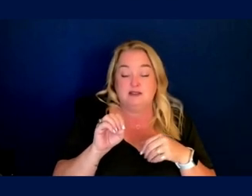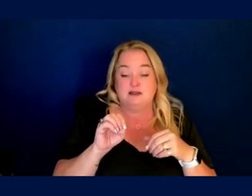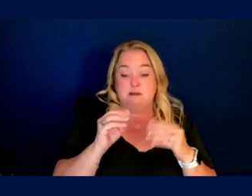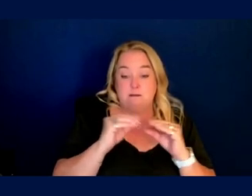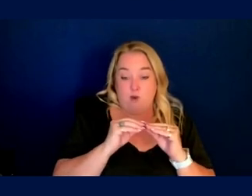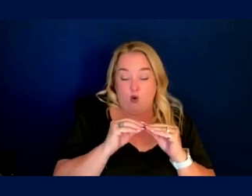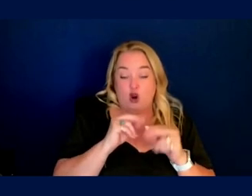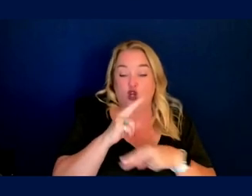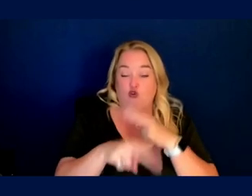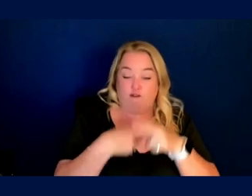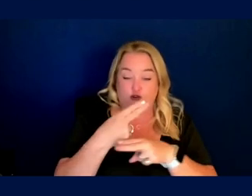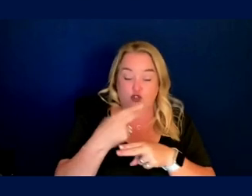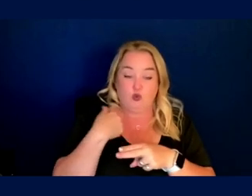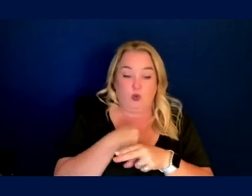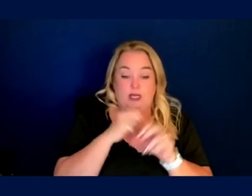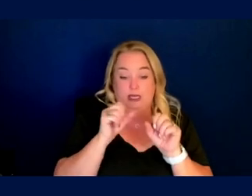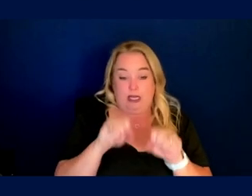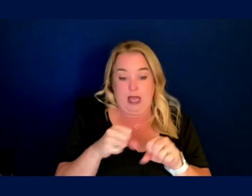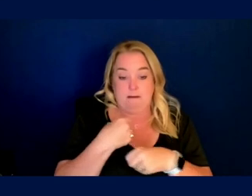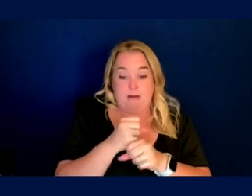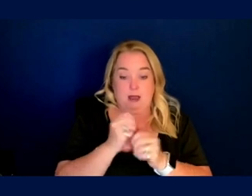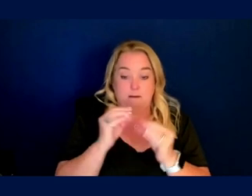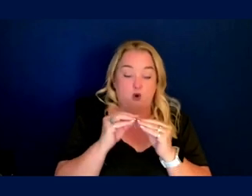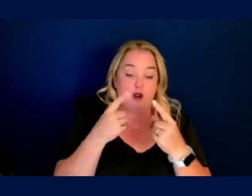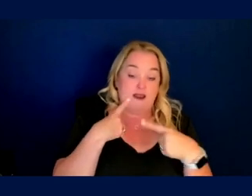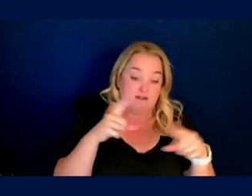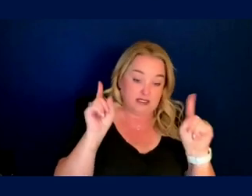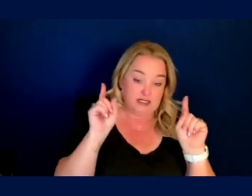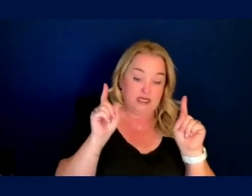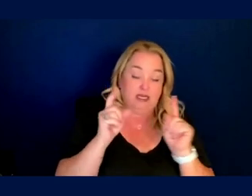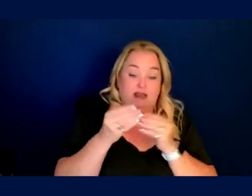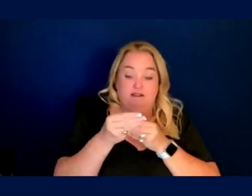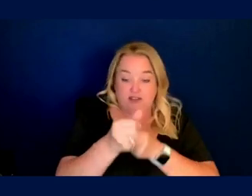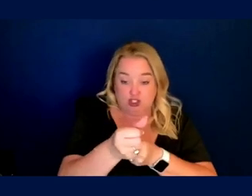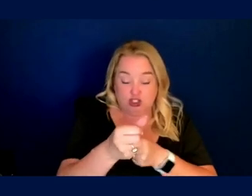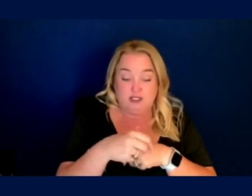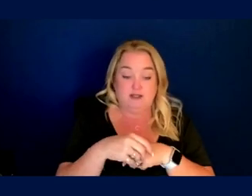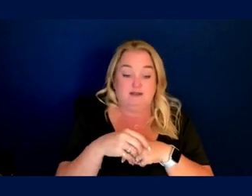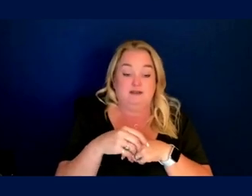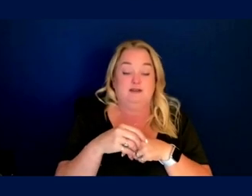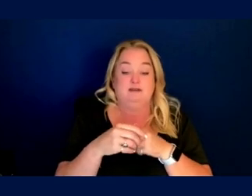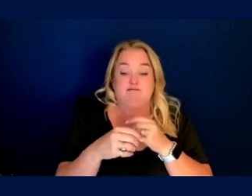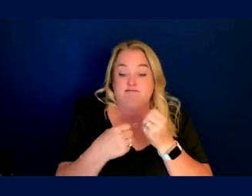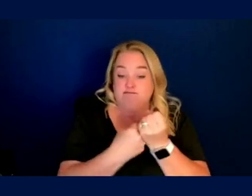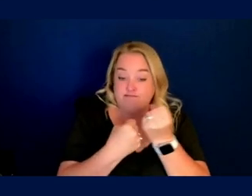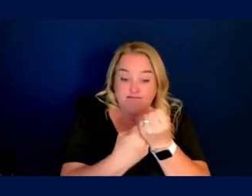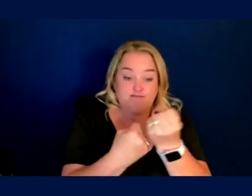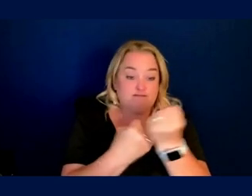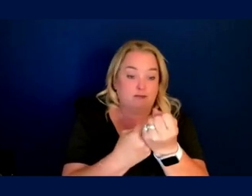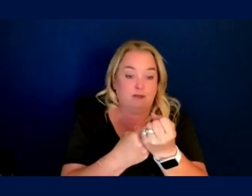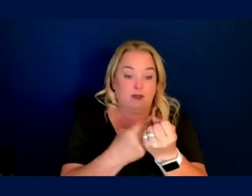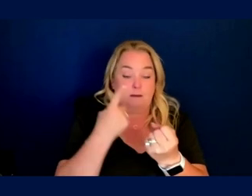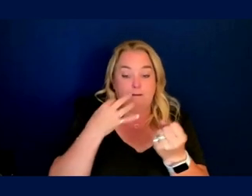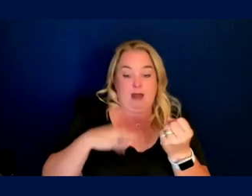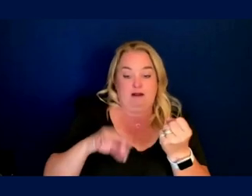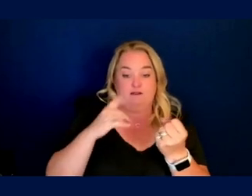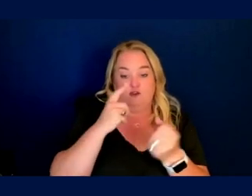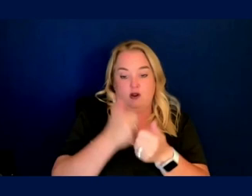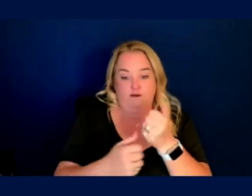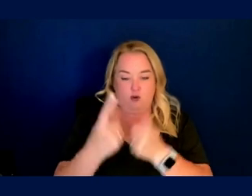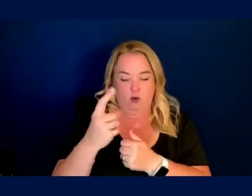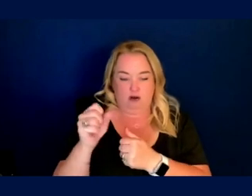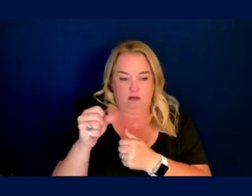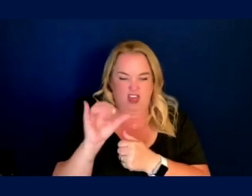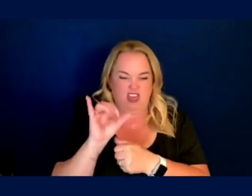We could design it with efficacy, efficiency, dignity forever. And that would benefit. So